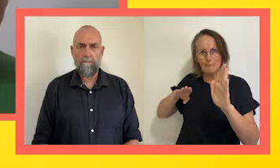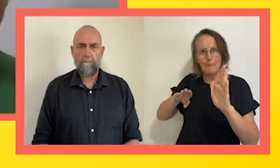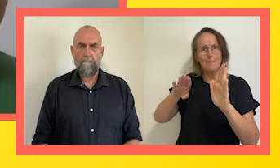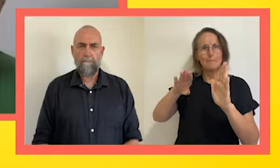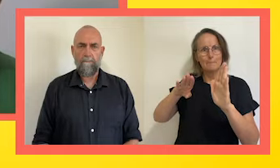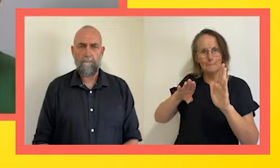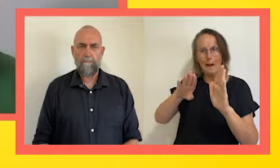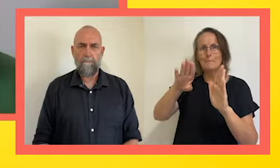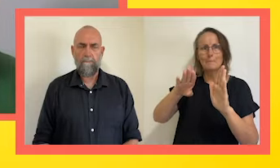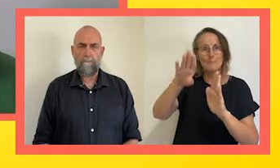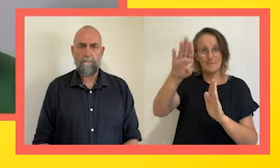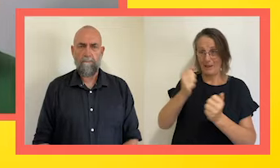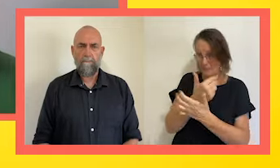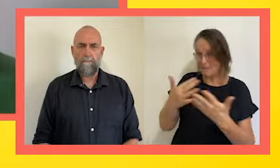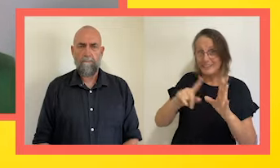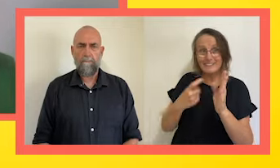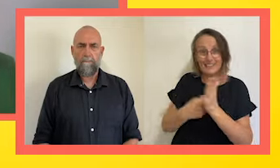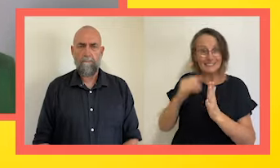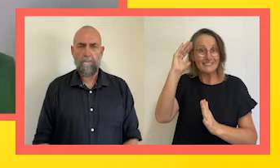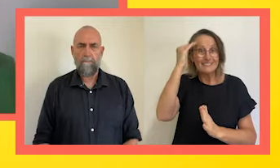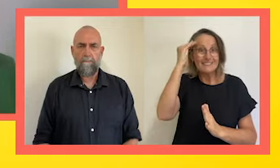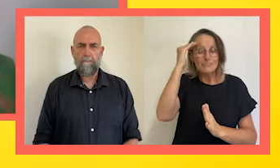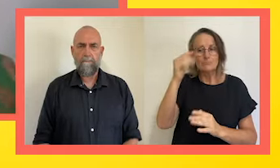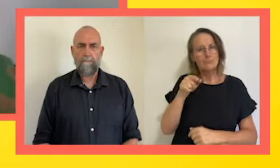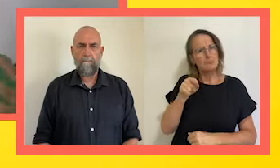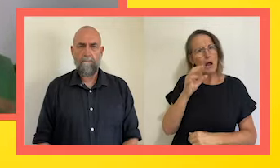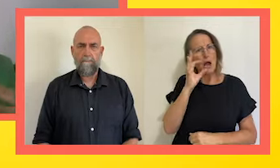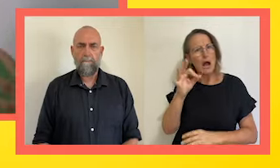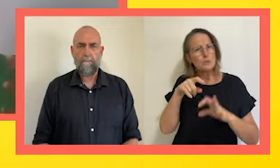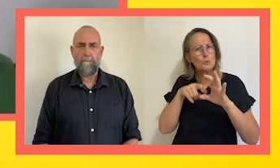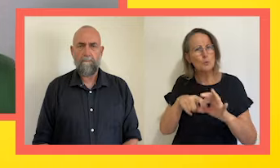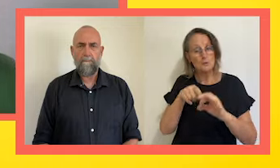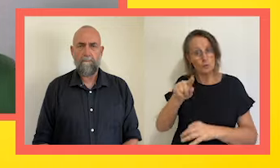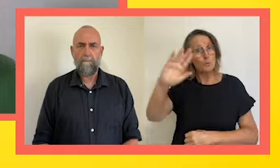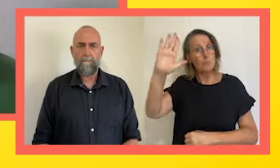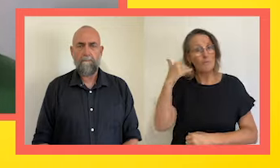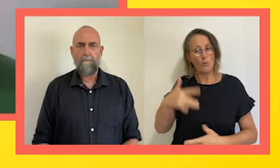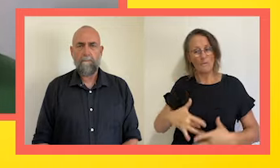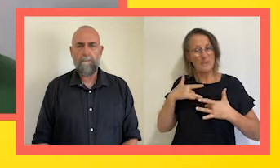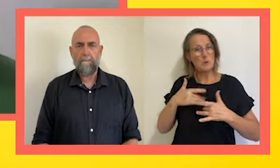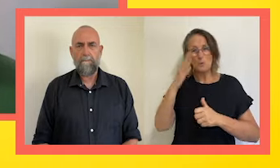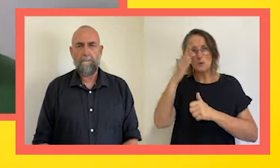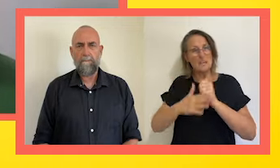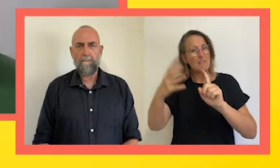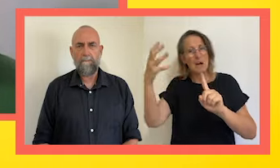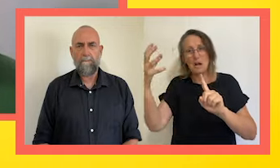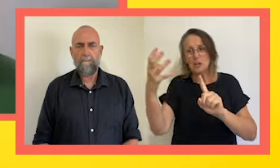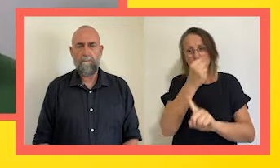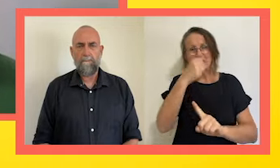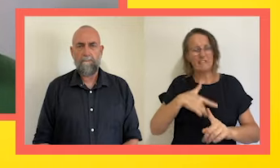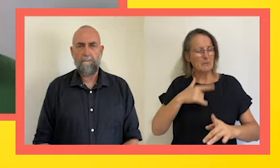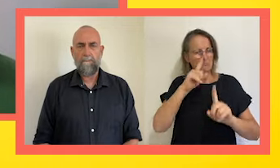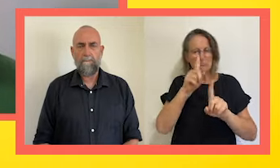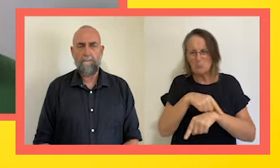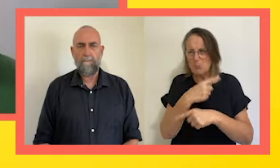many years now, actually. Was there ever a time where success felt impossible? And how do you go